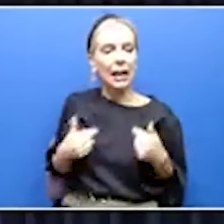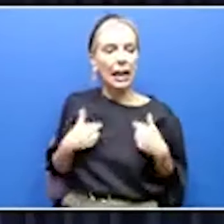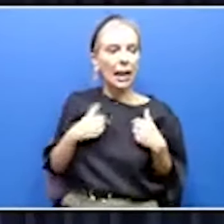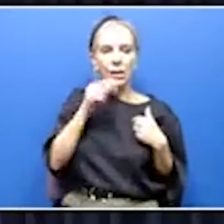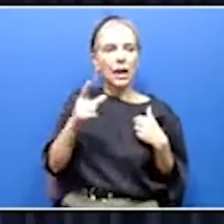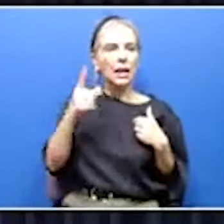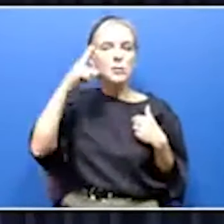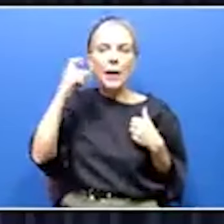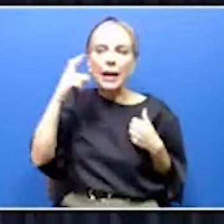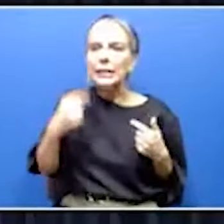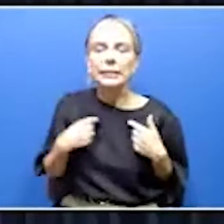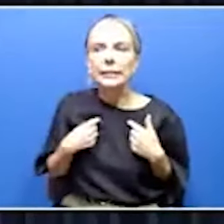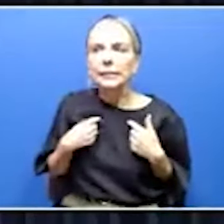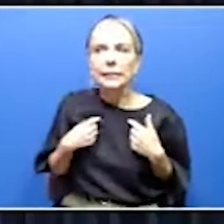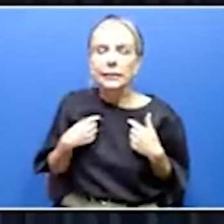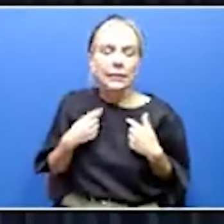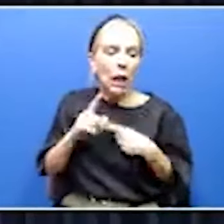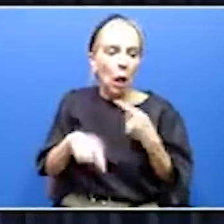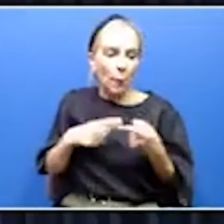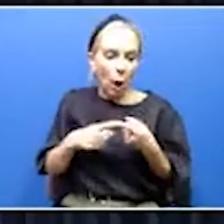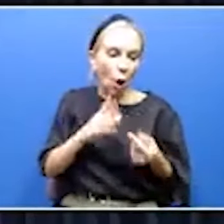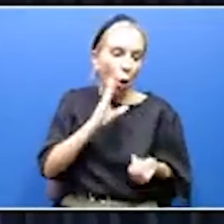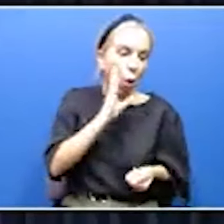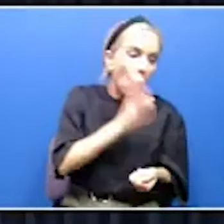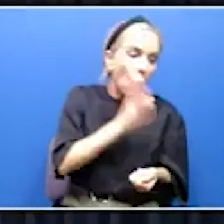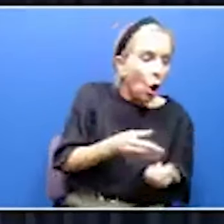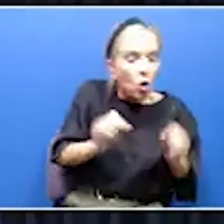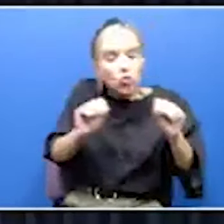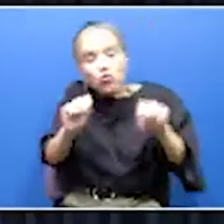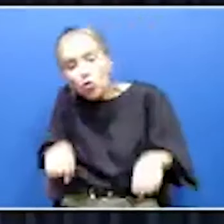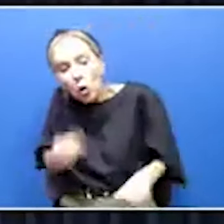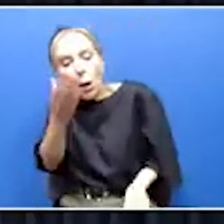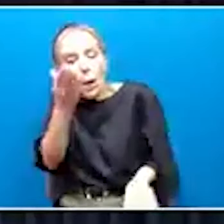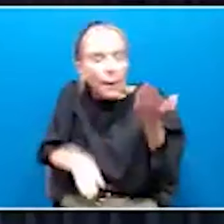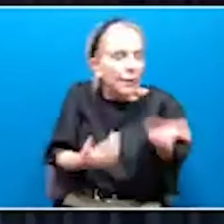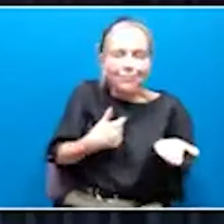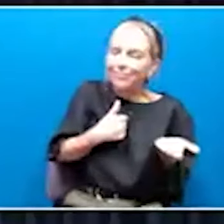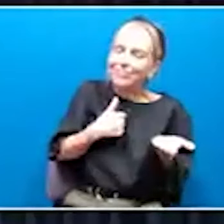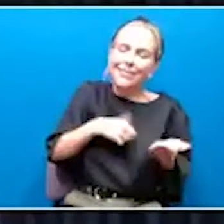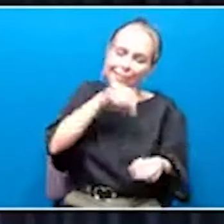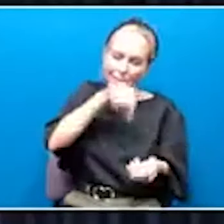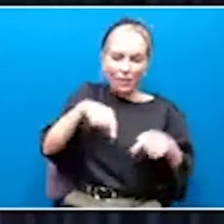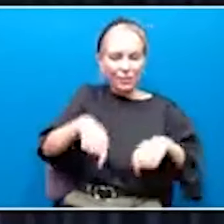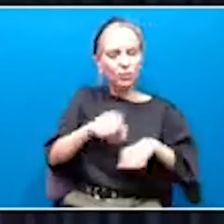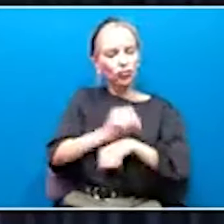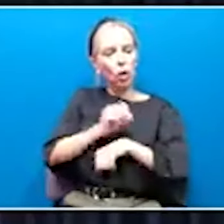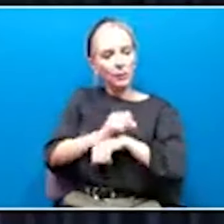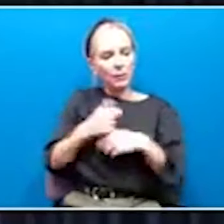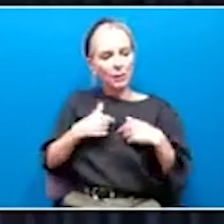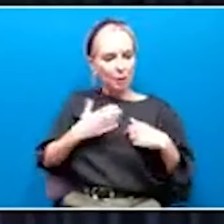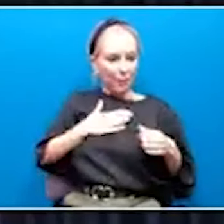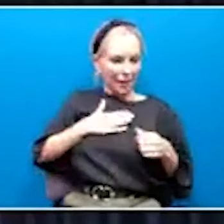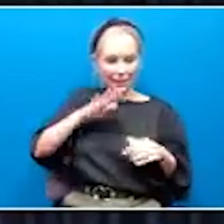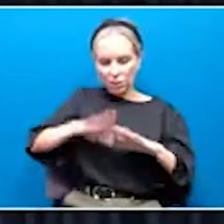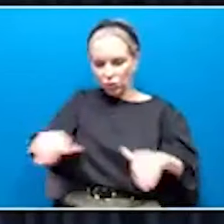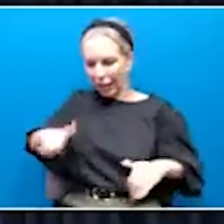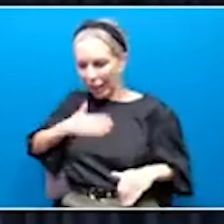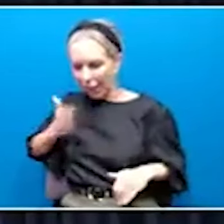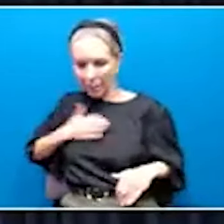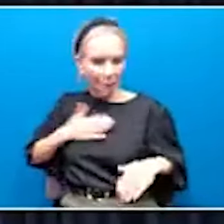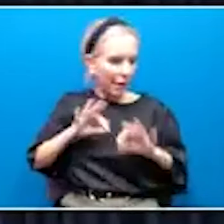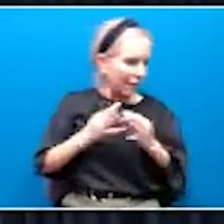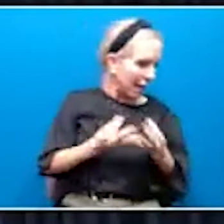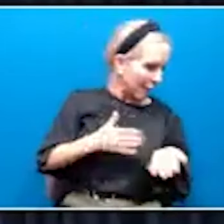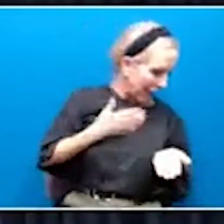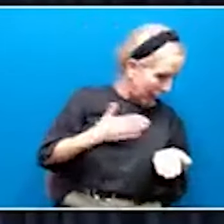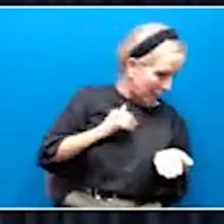about what would or could happen. I love this job. My kids are happy. My family's happy. I feel